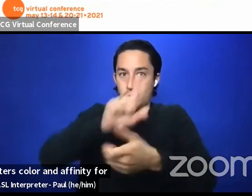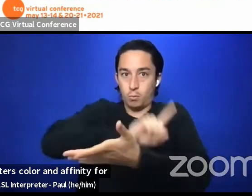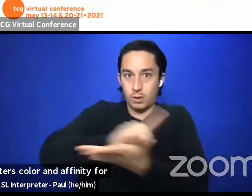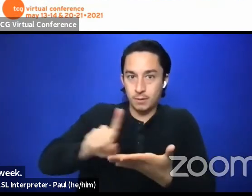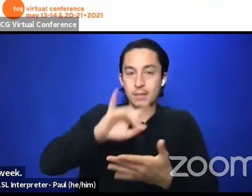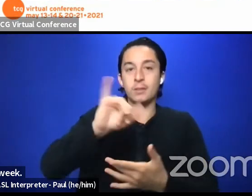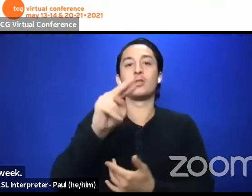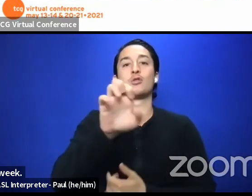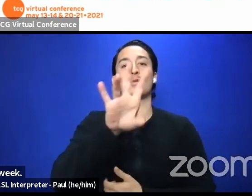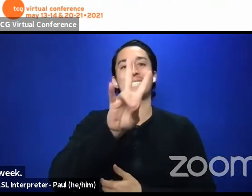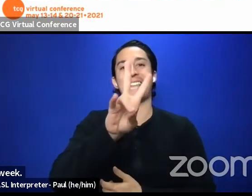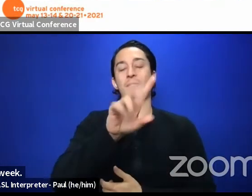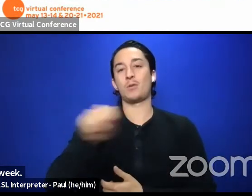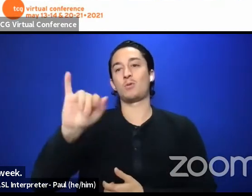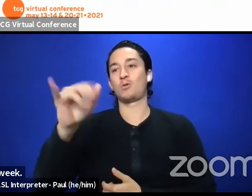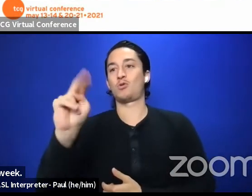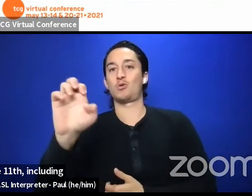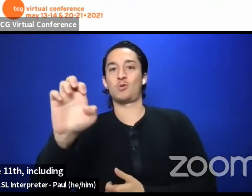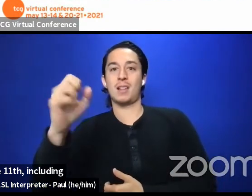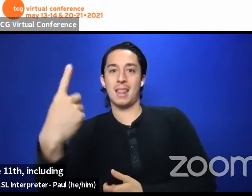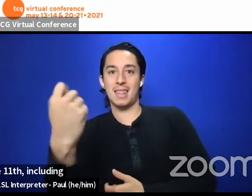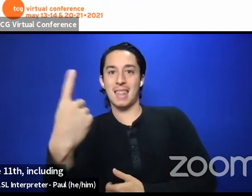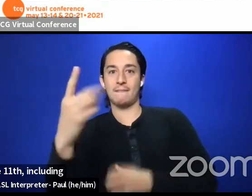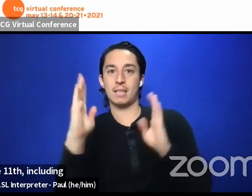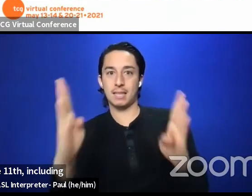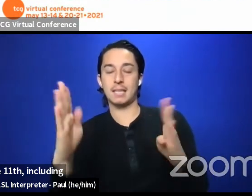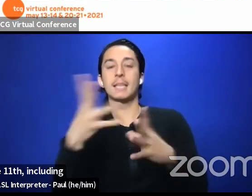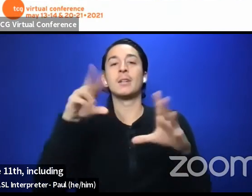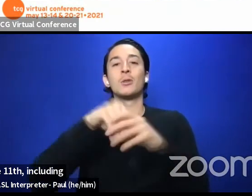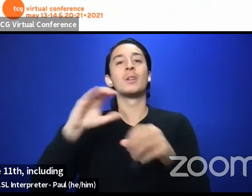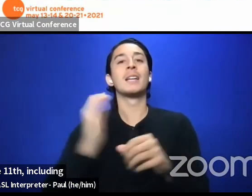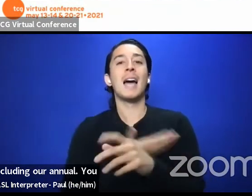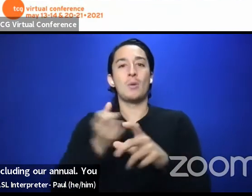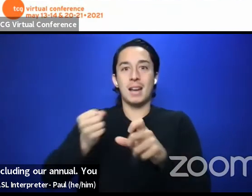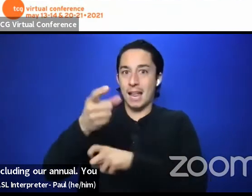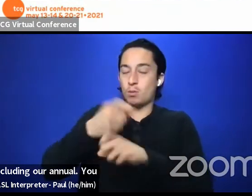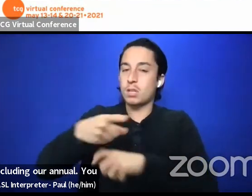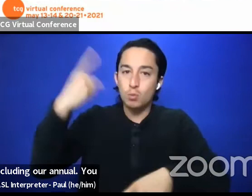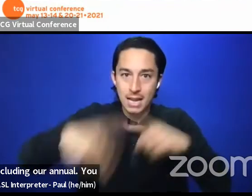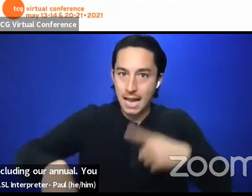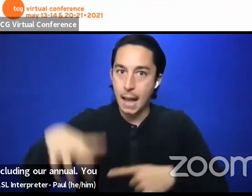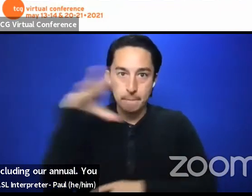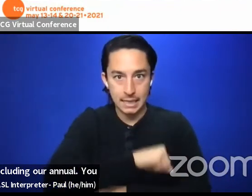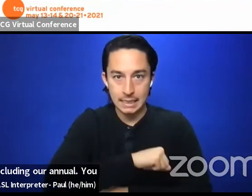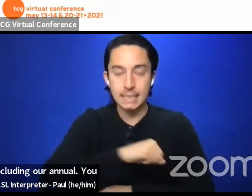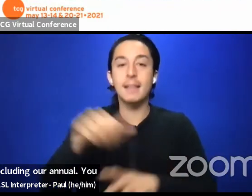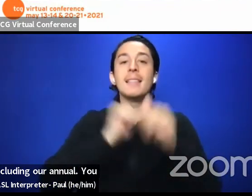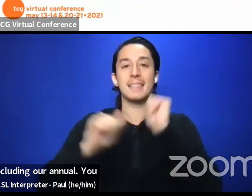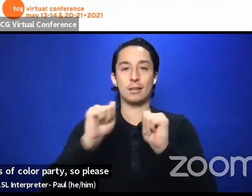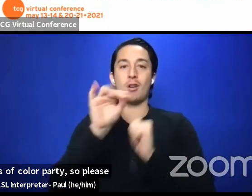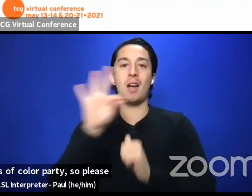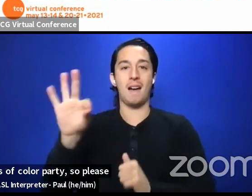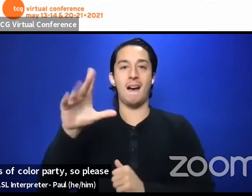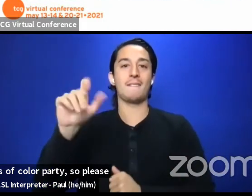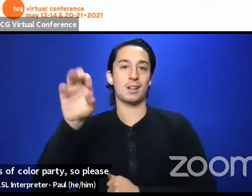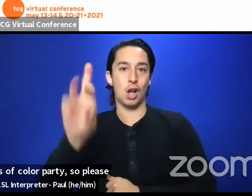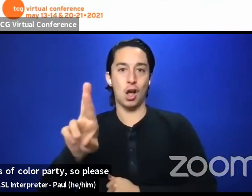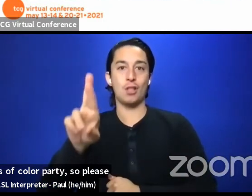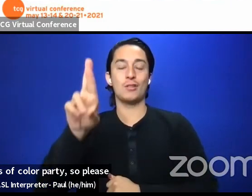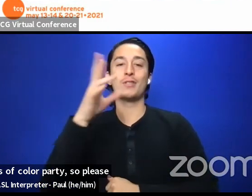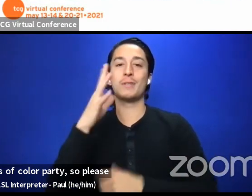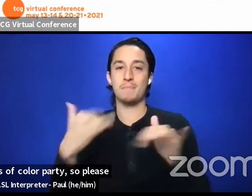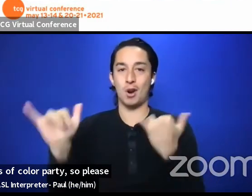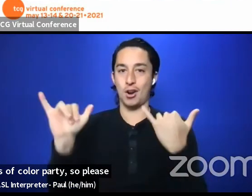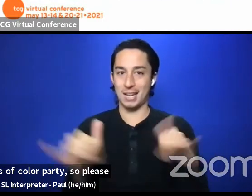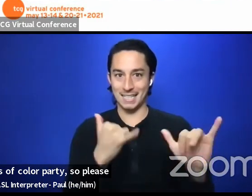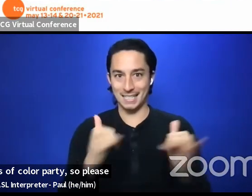7th through the 11th, including our annual, you cannot miss this, our theaters of color party. So please stay tuned more for that.